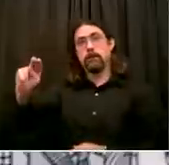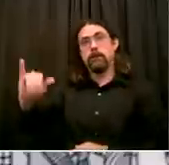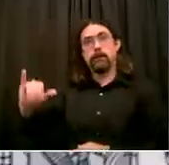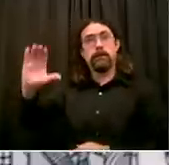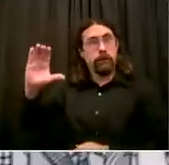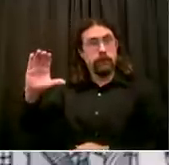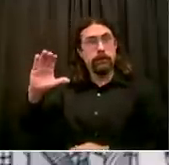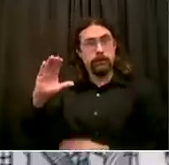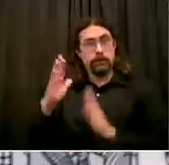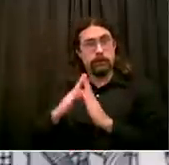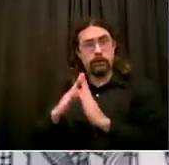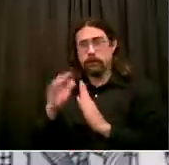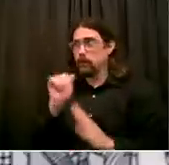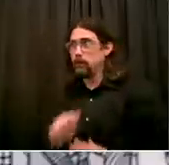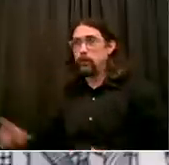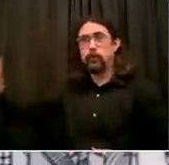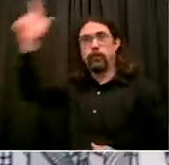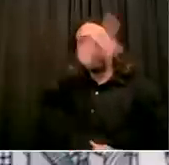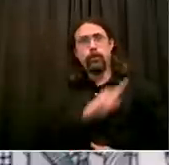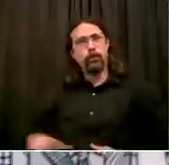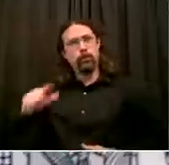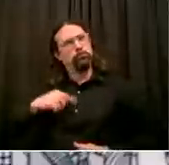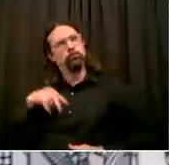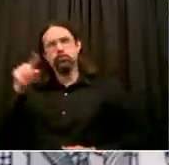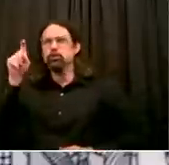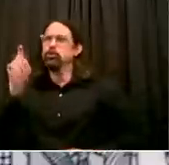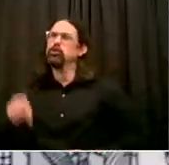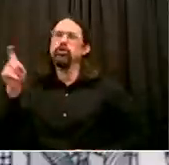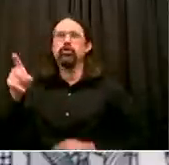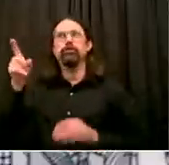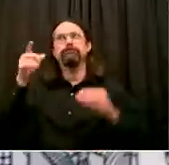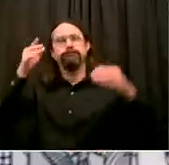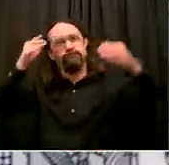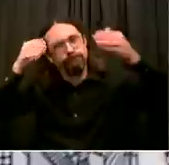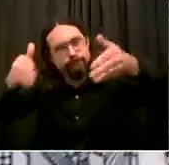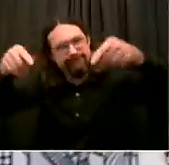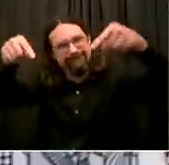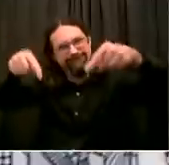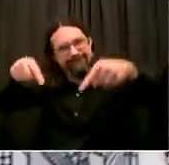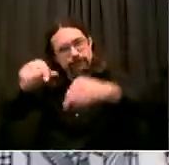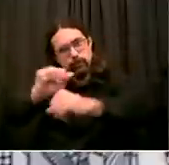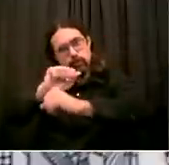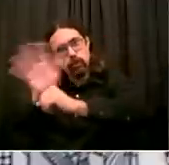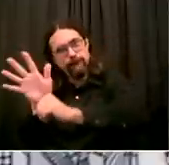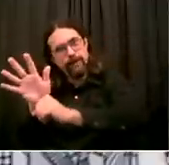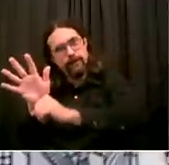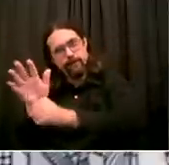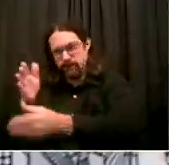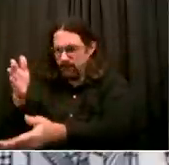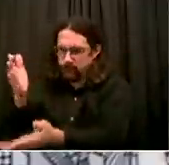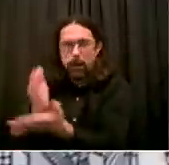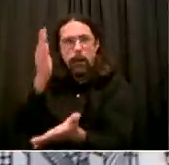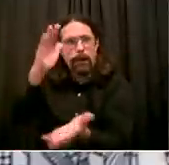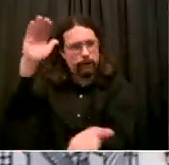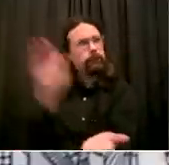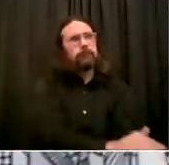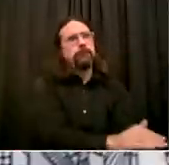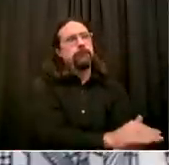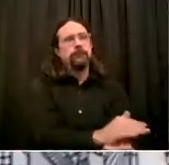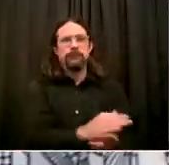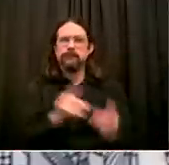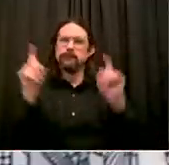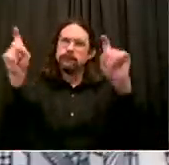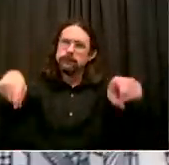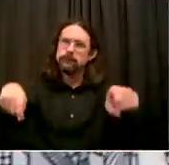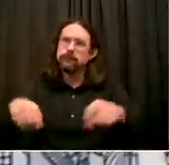Thank you. You think the governor is being a little bit punitive here and you're talking about bluster. Do you think that